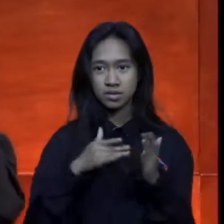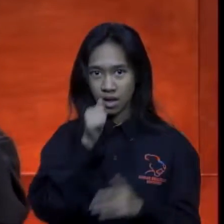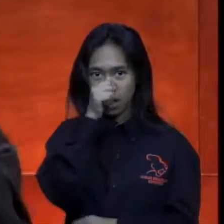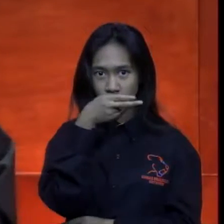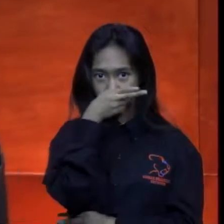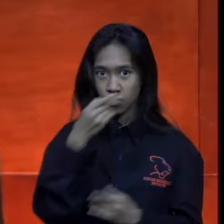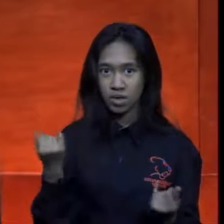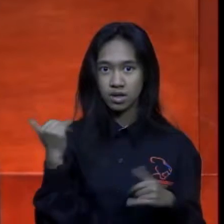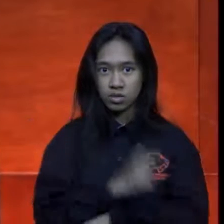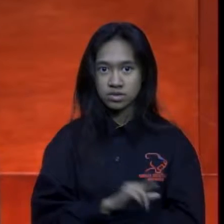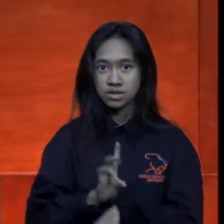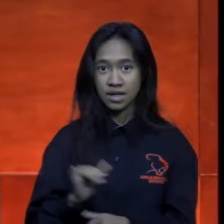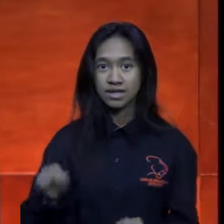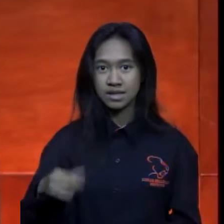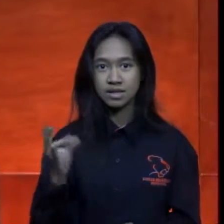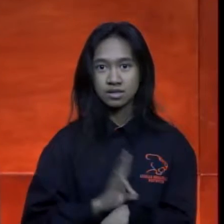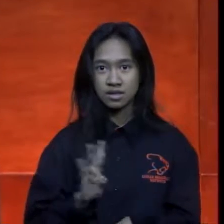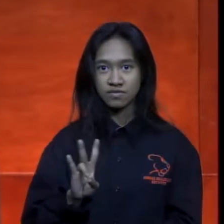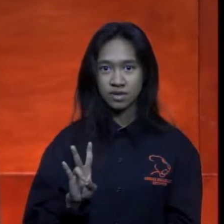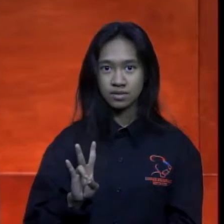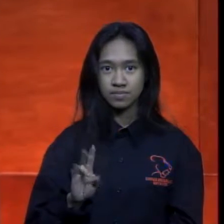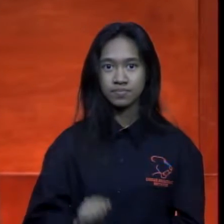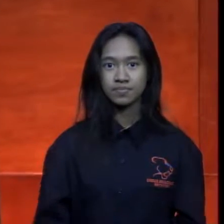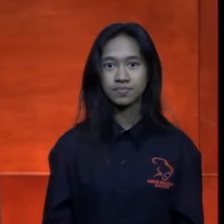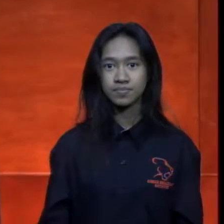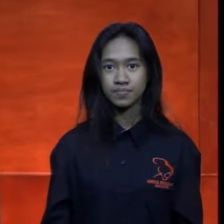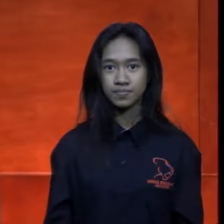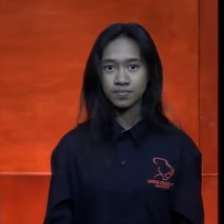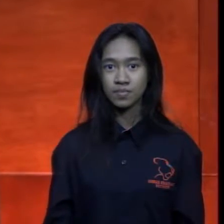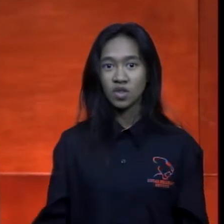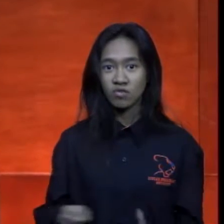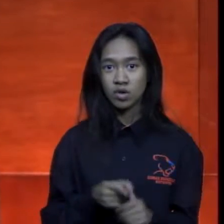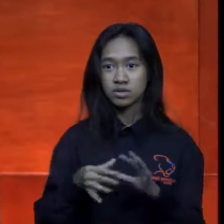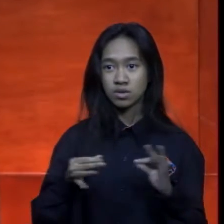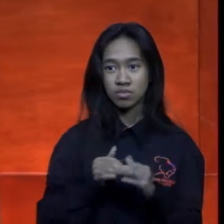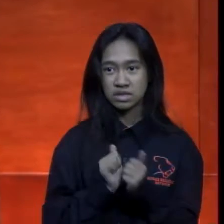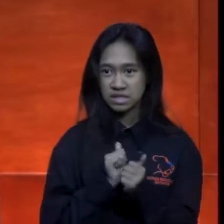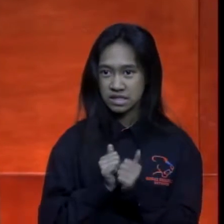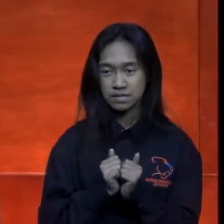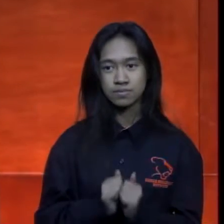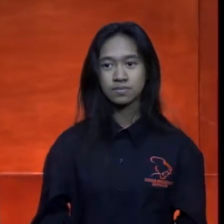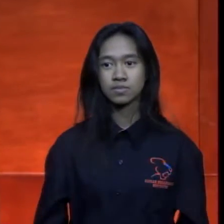right tonight at 7 o'clock p.m. first place is always on the mat